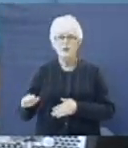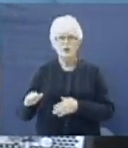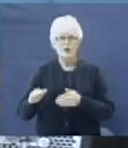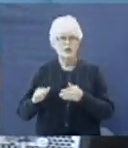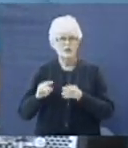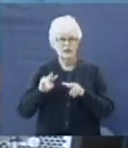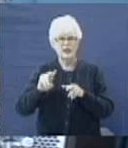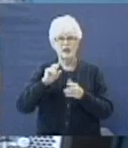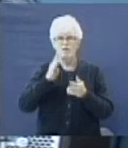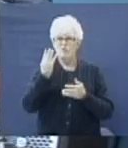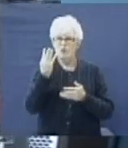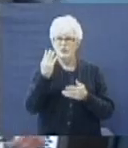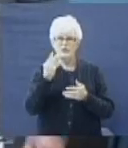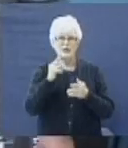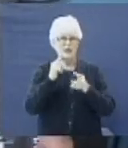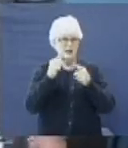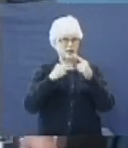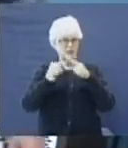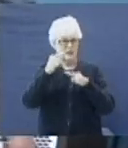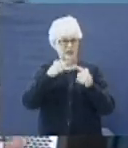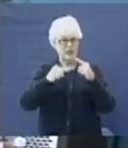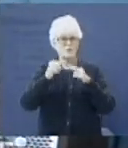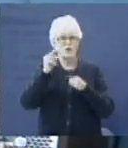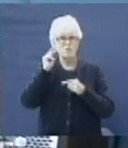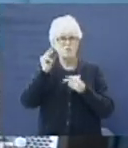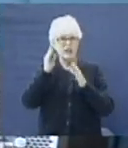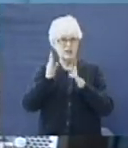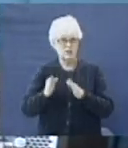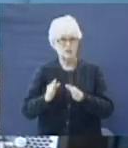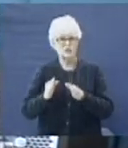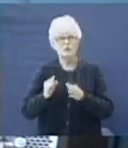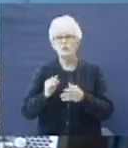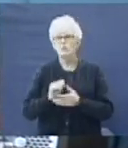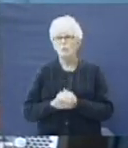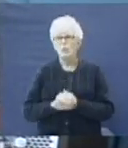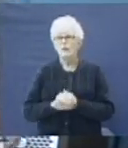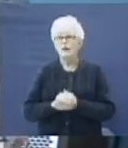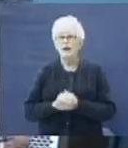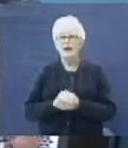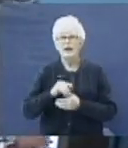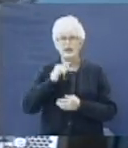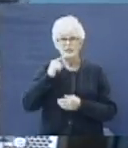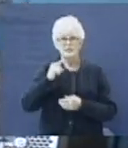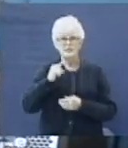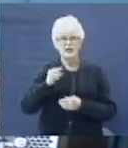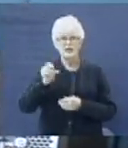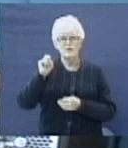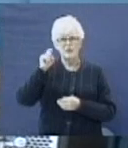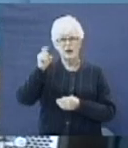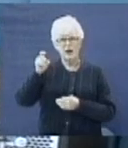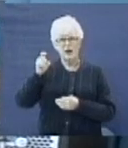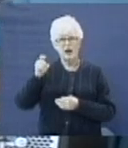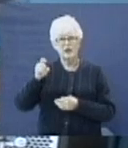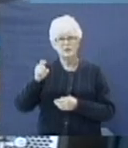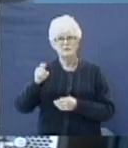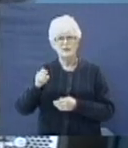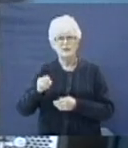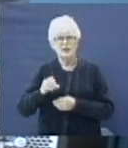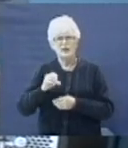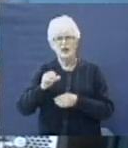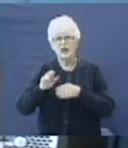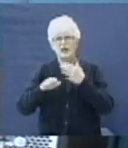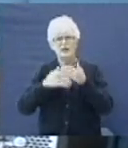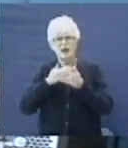Watch verse 14. And there came a messenger. You know the story. You know the verses under Job. And said the oxen were plowing and the